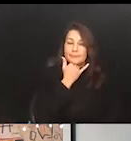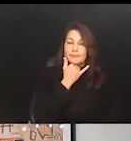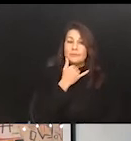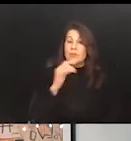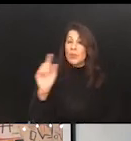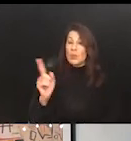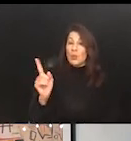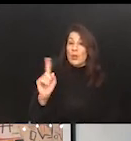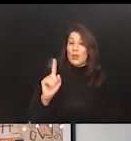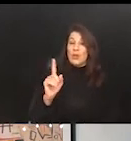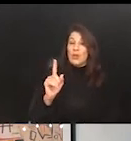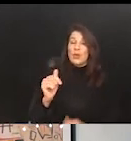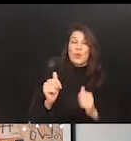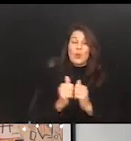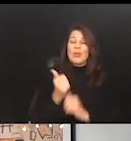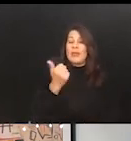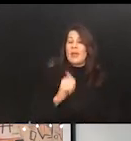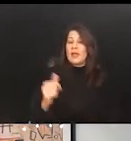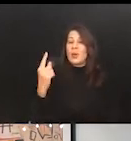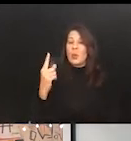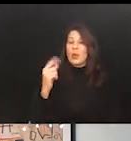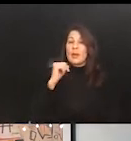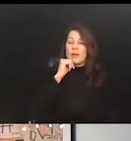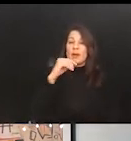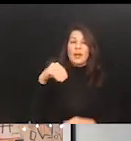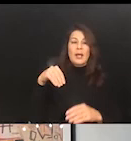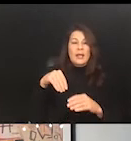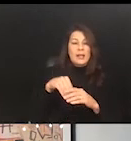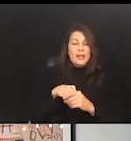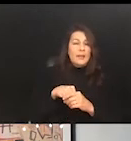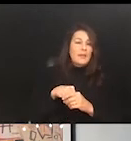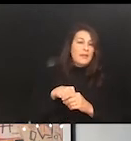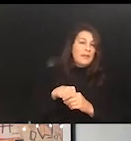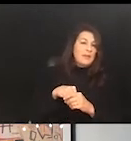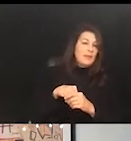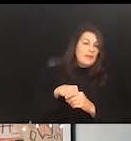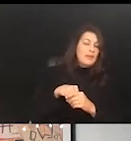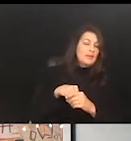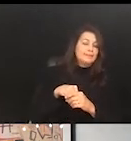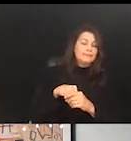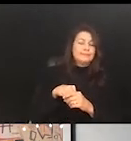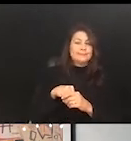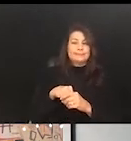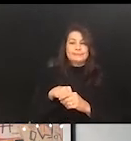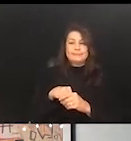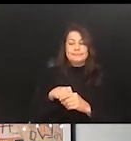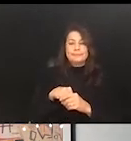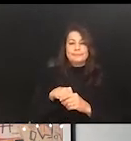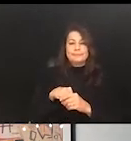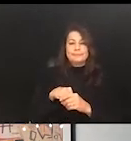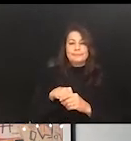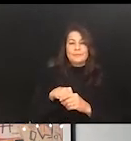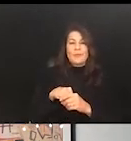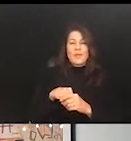is with anybody who's not in the kind of center norm of a sort of curve of data. So